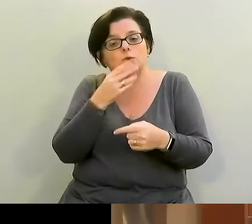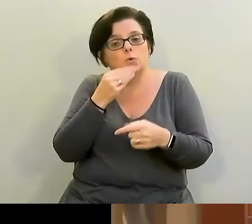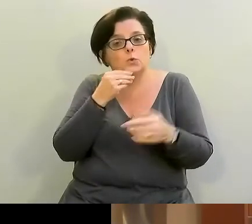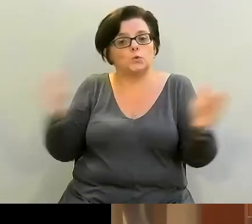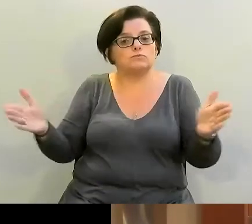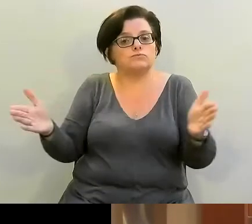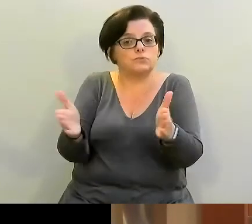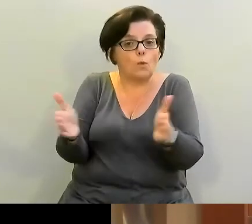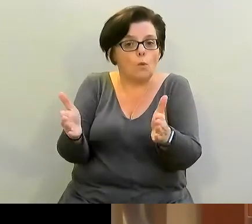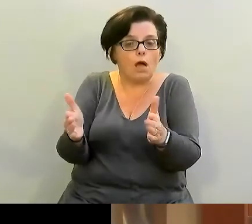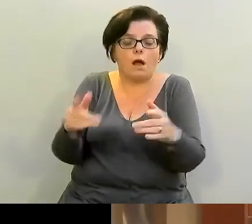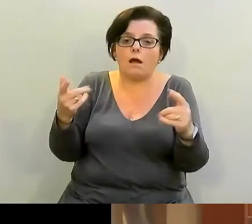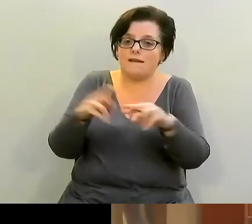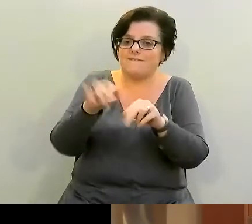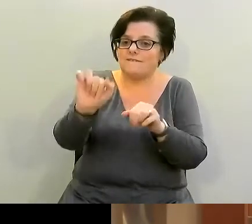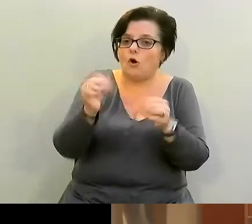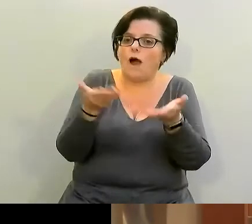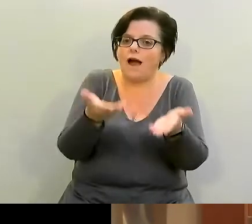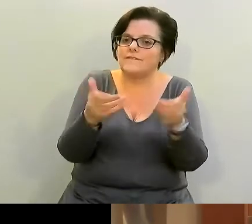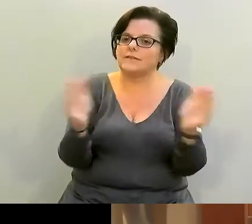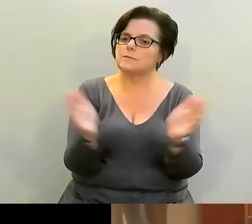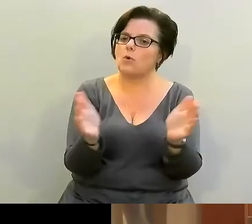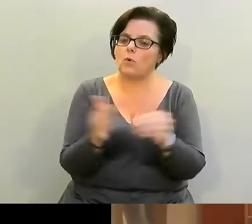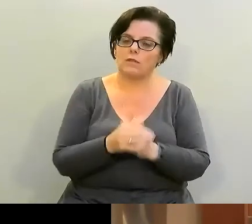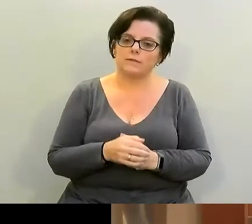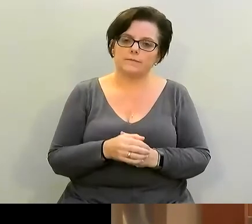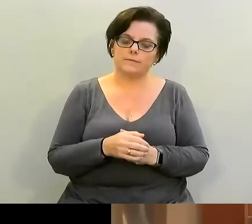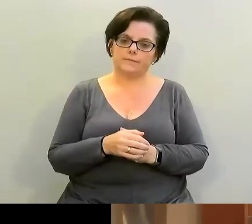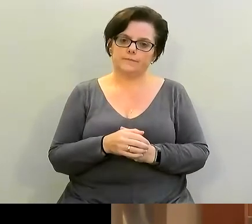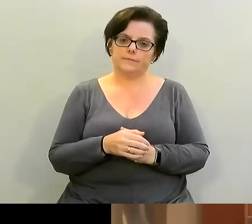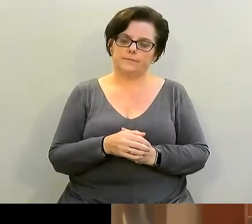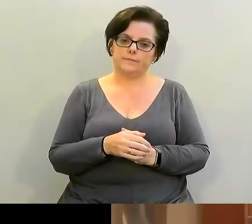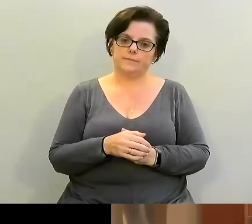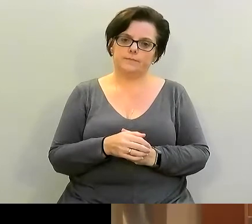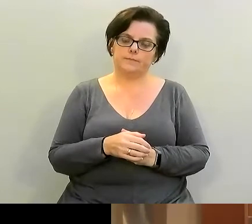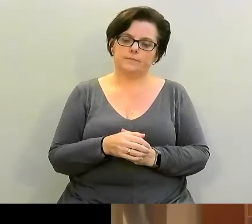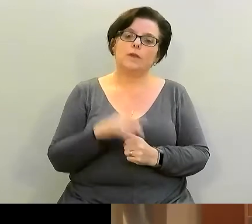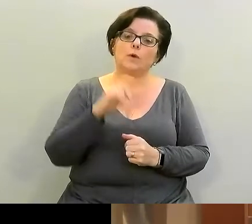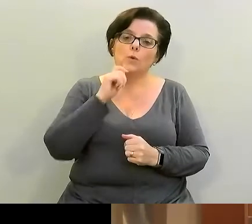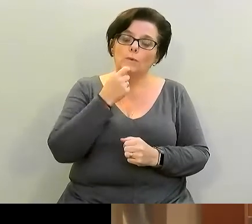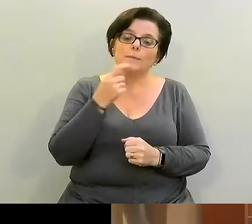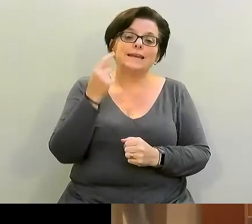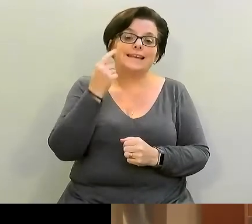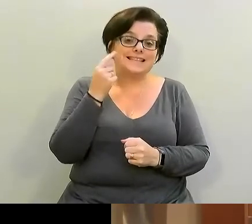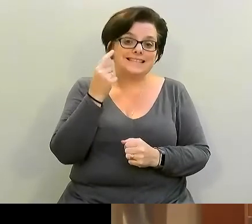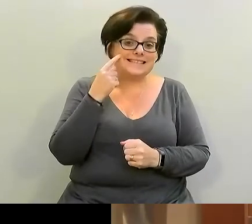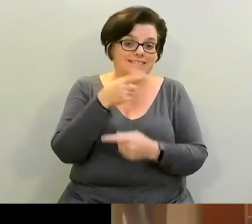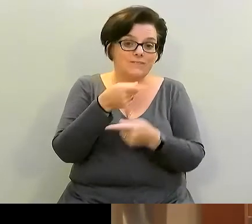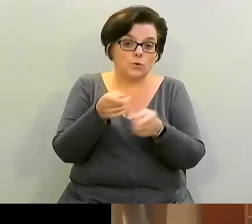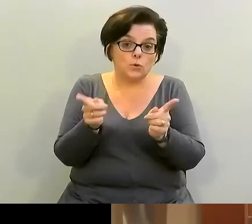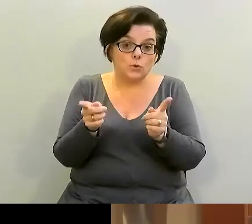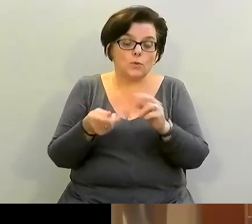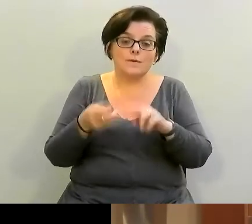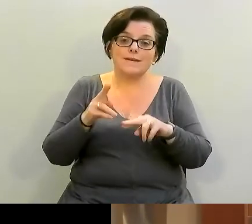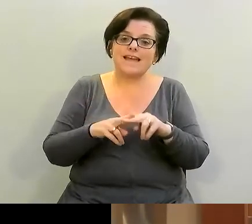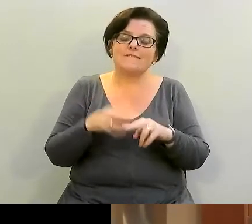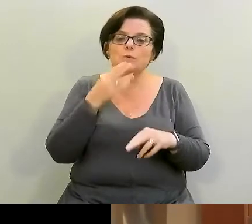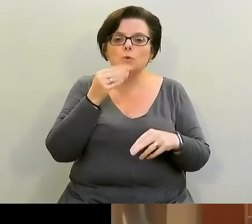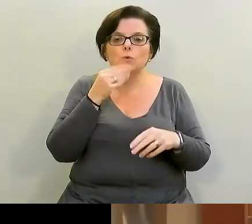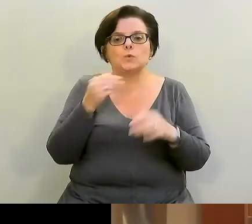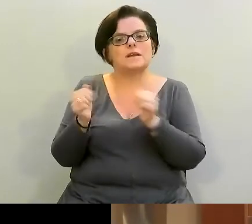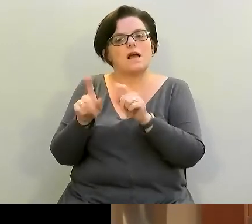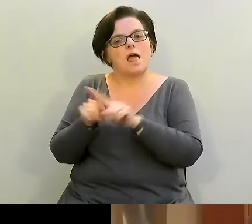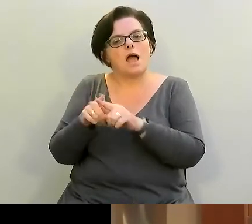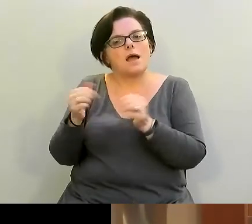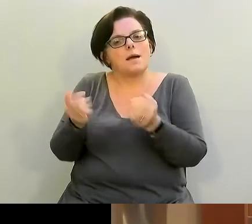that's smaller. But a good tip for cleanup which will make it so much easier for you is if you use a piece of parchment paper